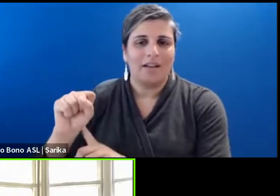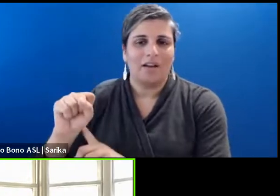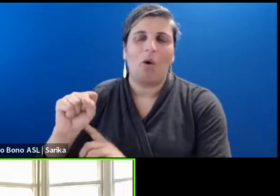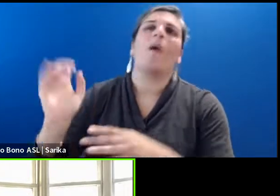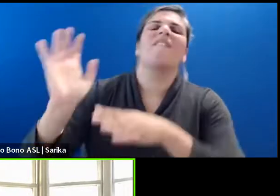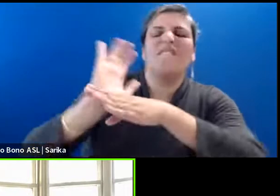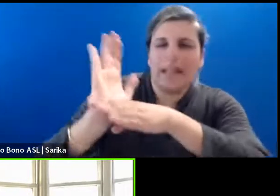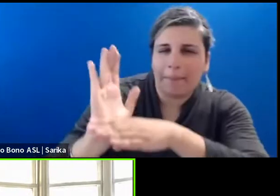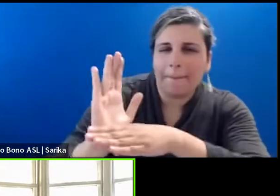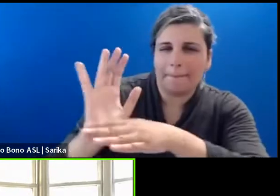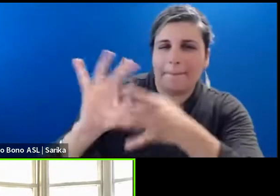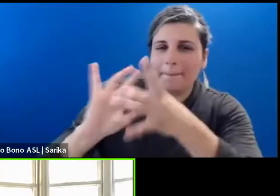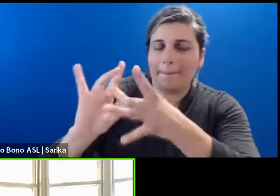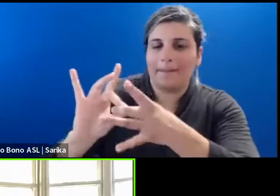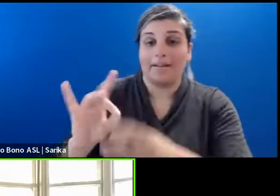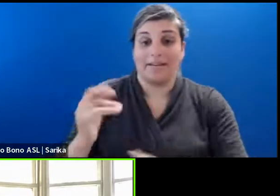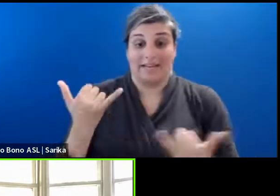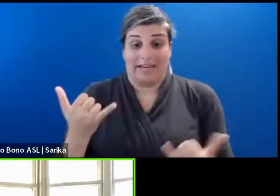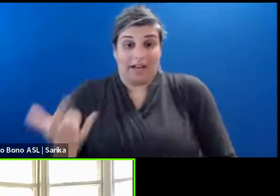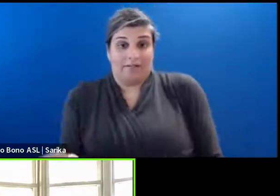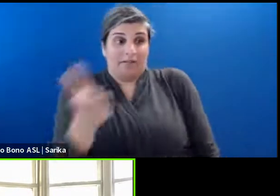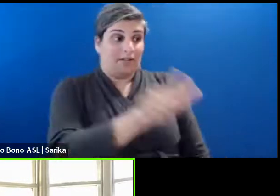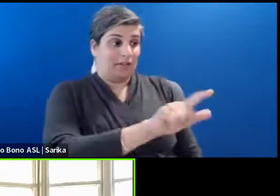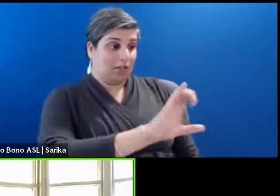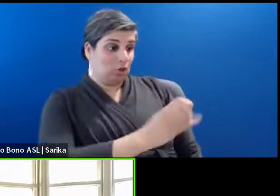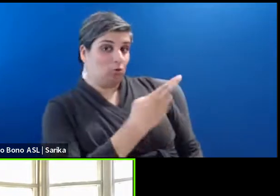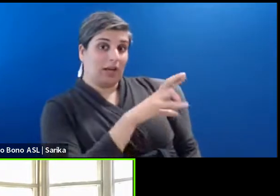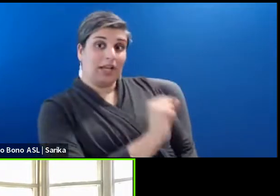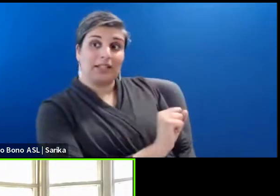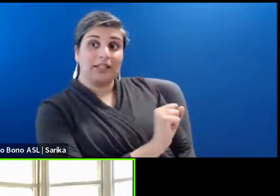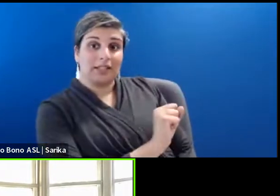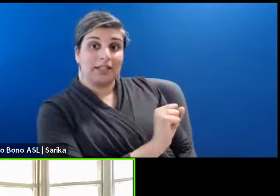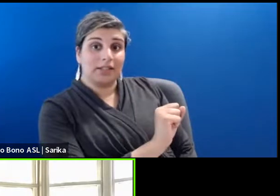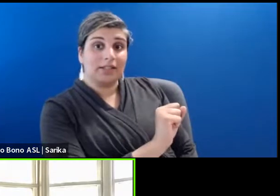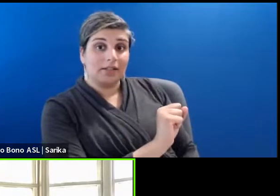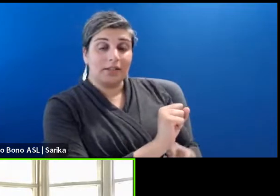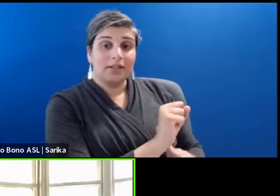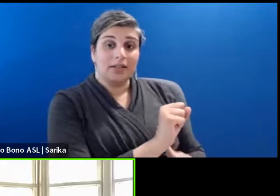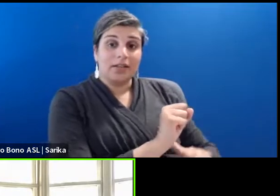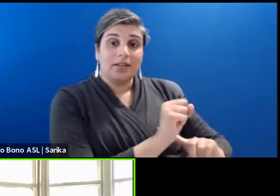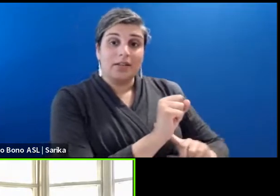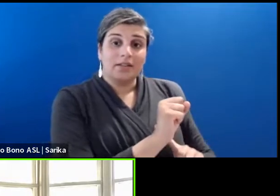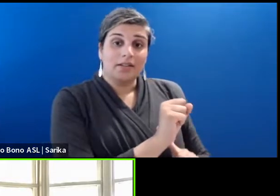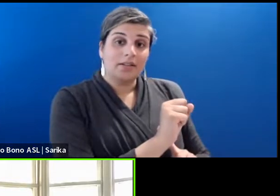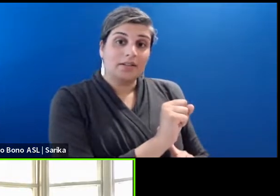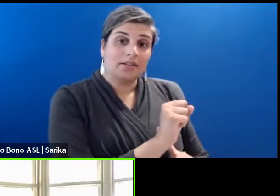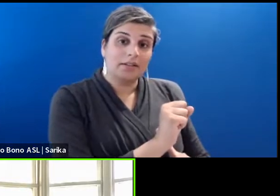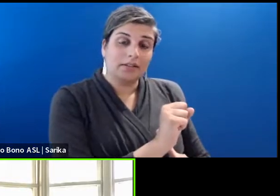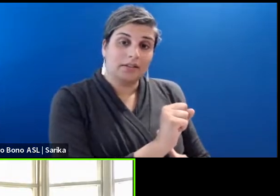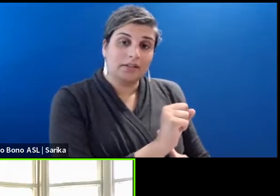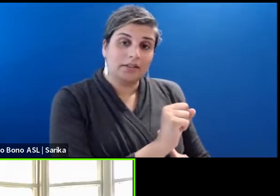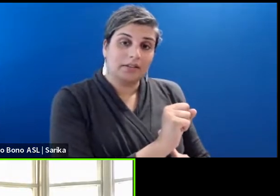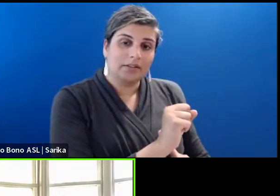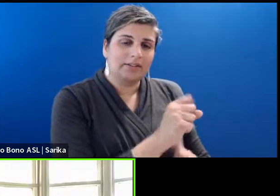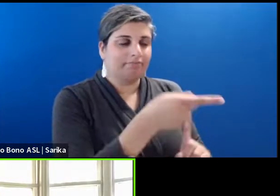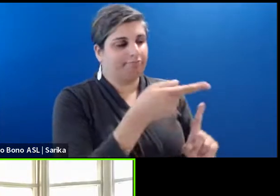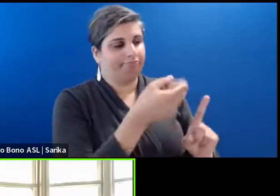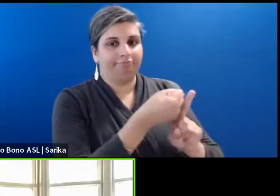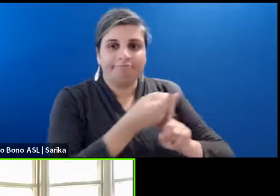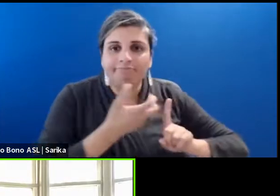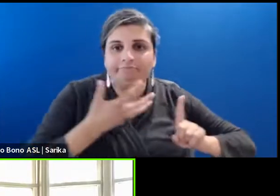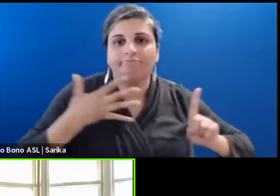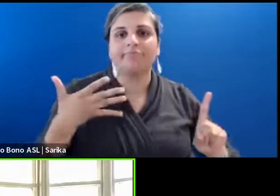I'm going to turn it over to Chris, um, who, uh, can tell everybody the